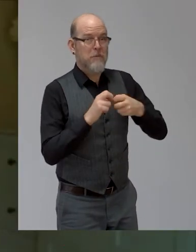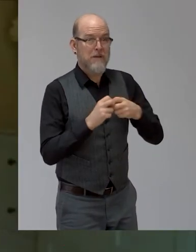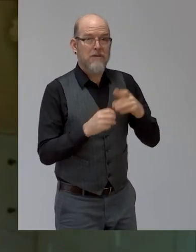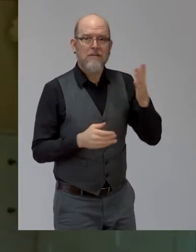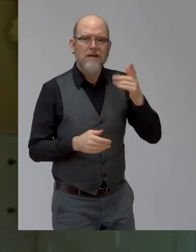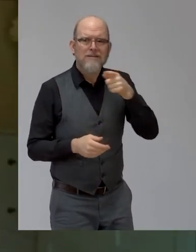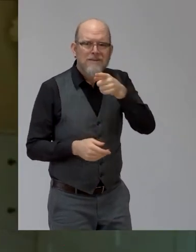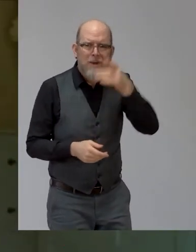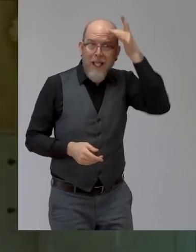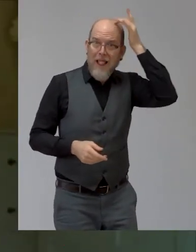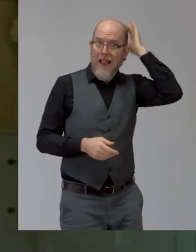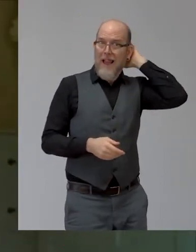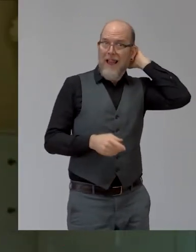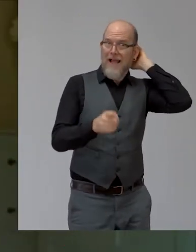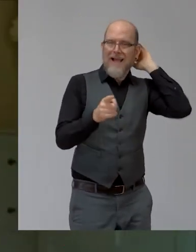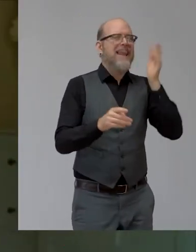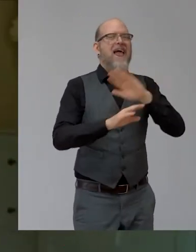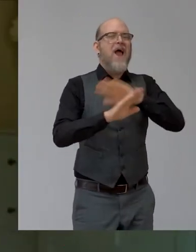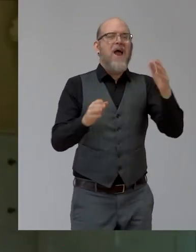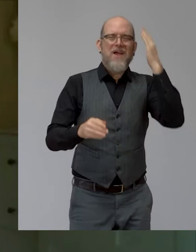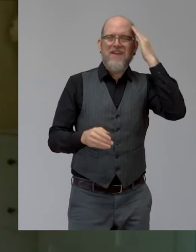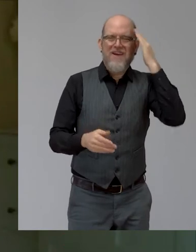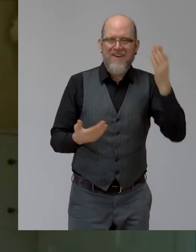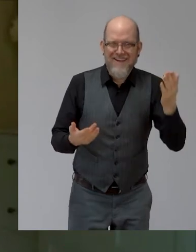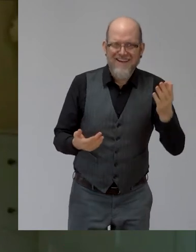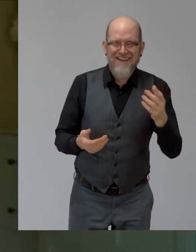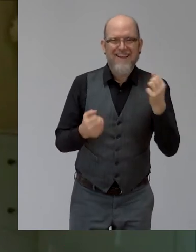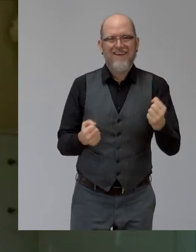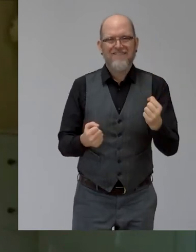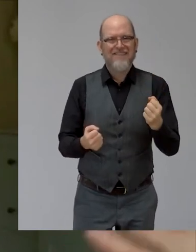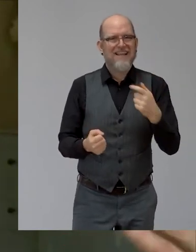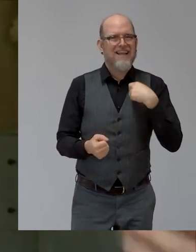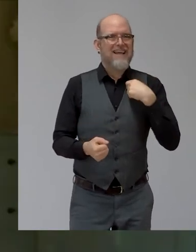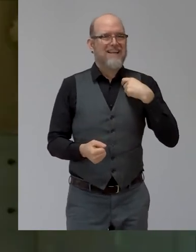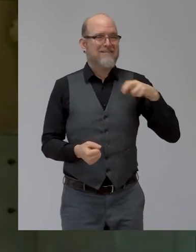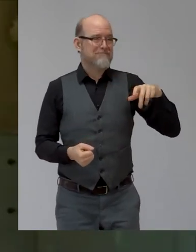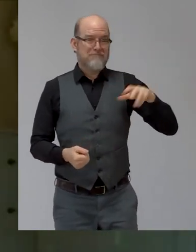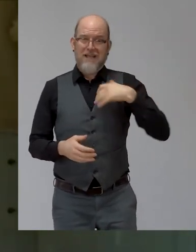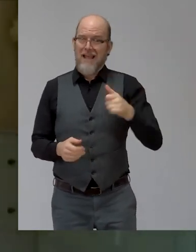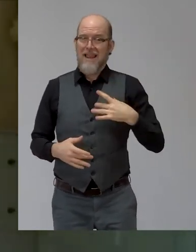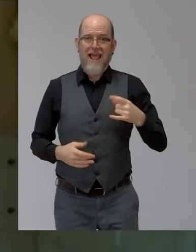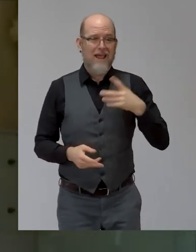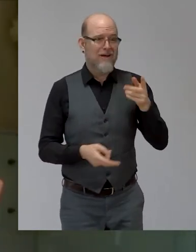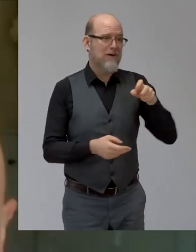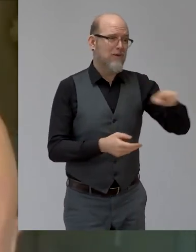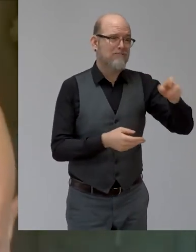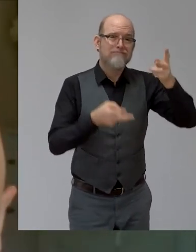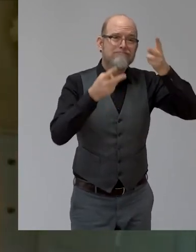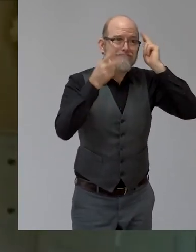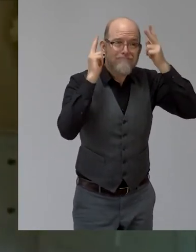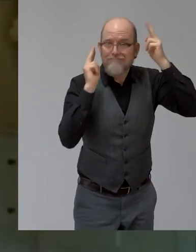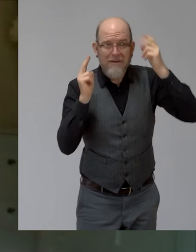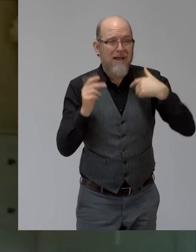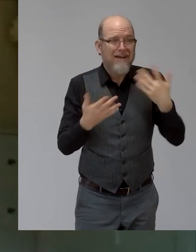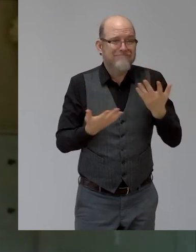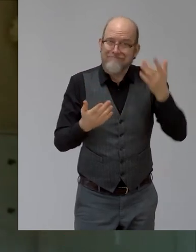everyone's moaning about the fact they can't go to the hairdressers or route sorted or whatever. hello, no problem. Um, so,